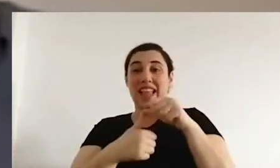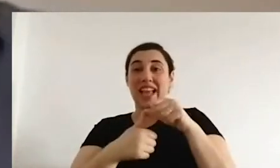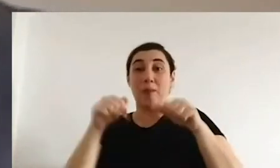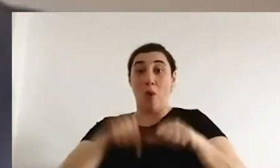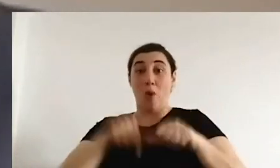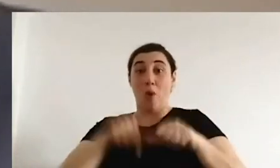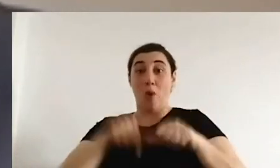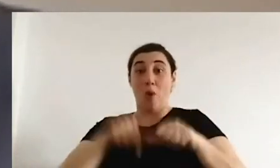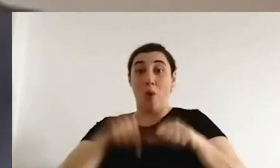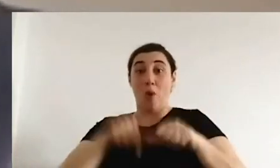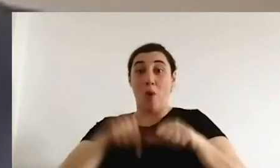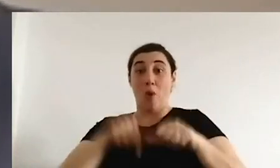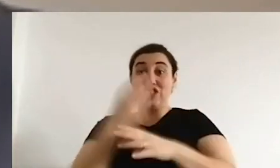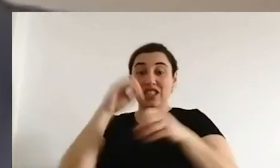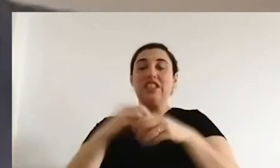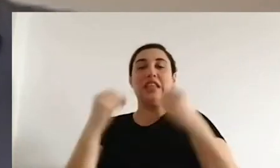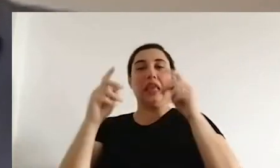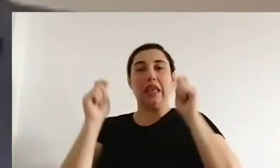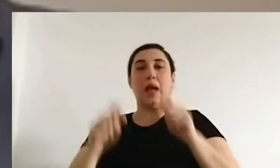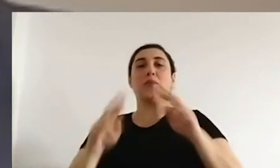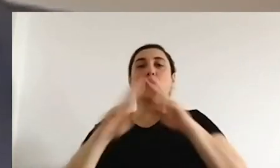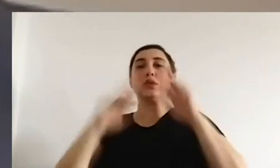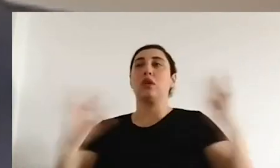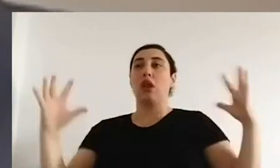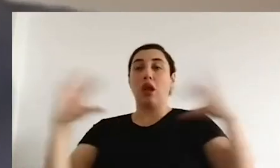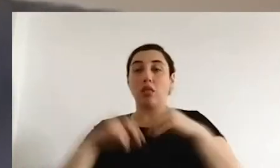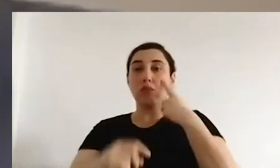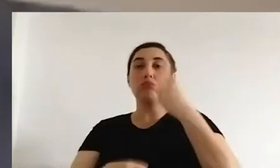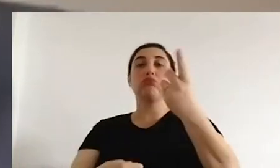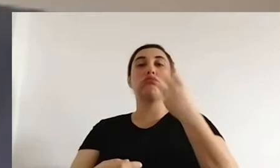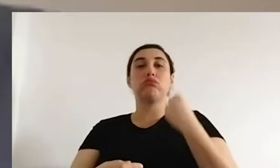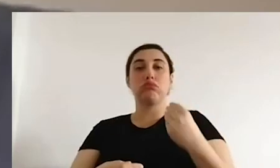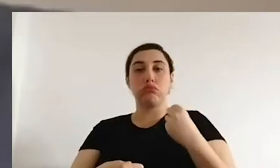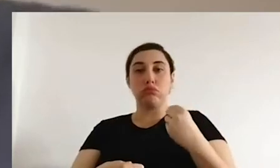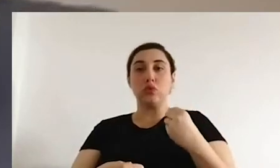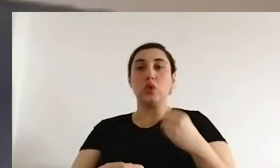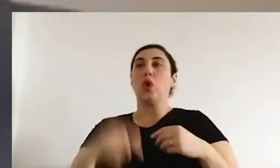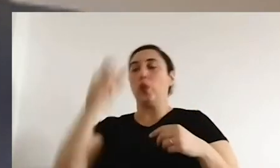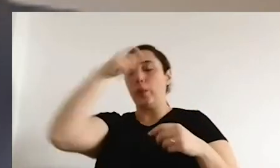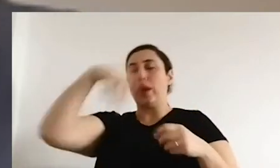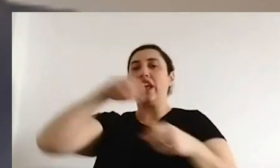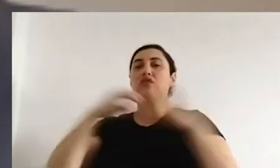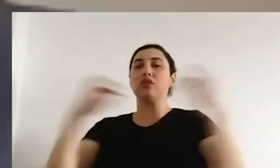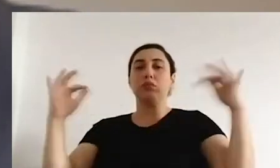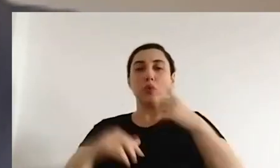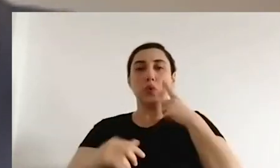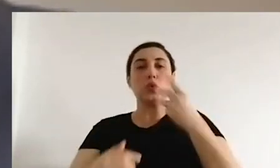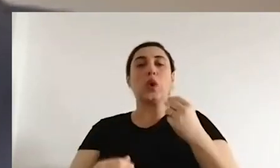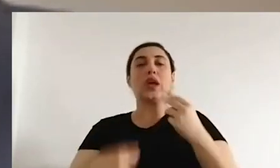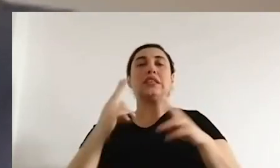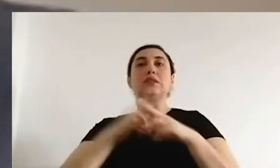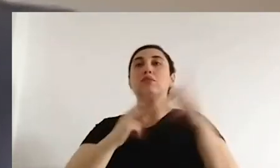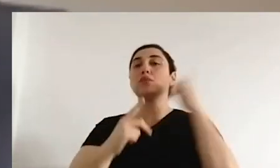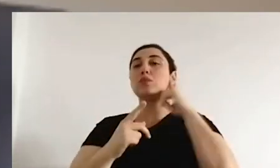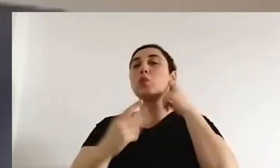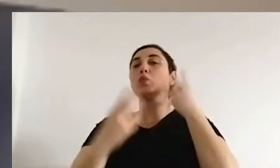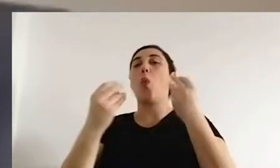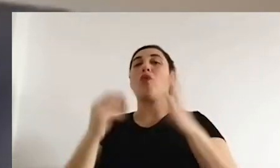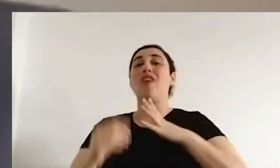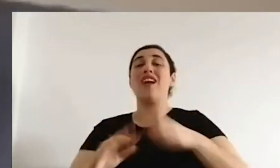the organization of this conference. After a while, I see very prominent figures in